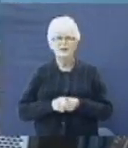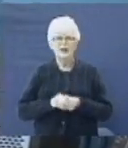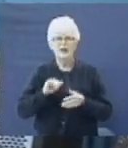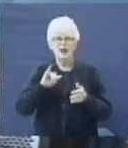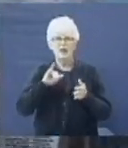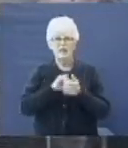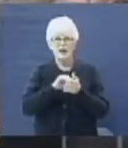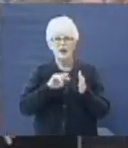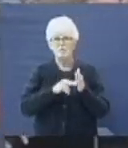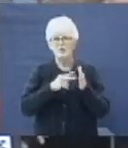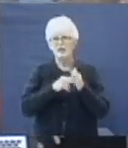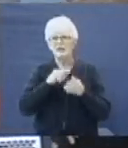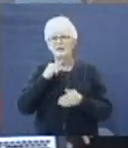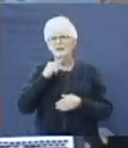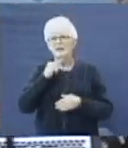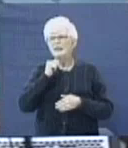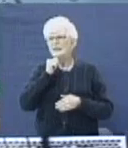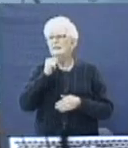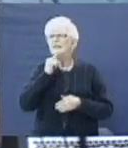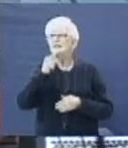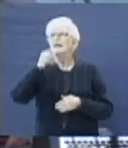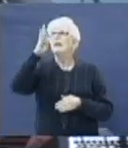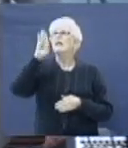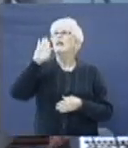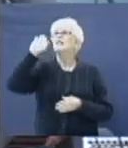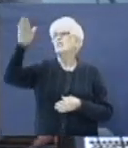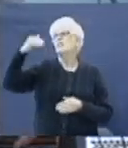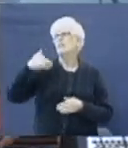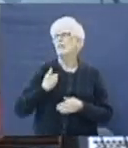That means he didn't say, God, this is your fault.